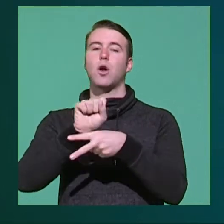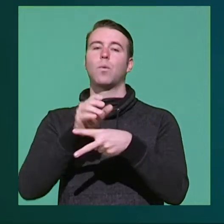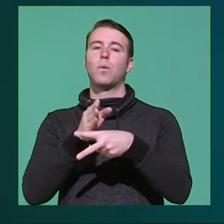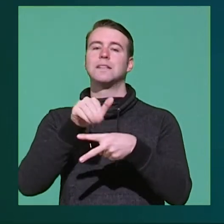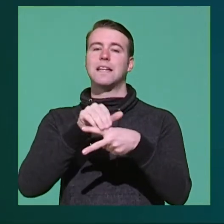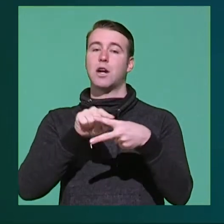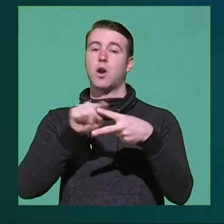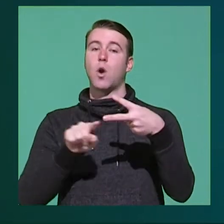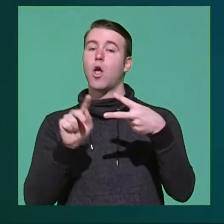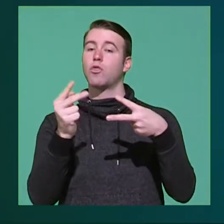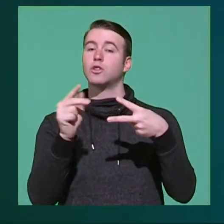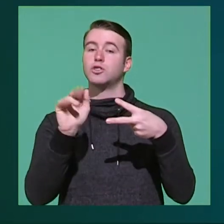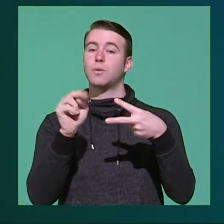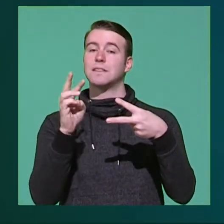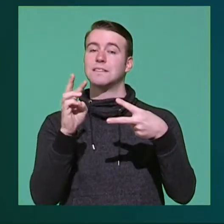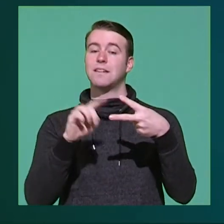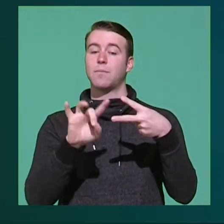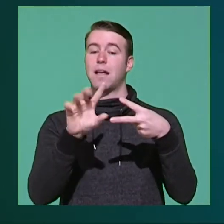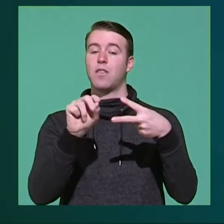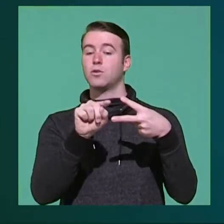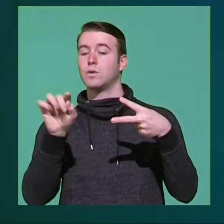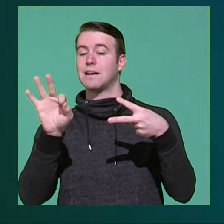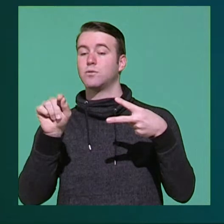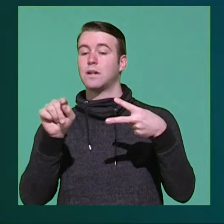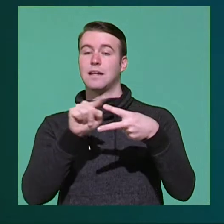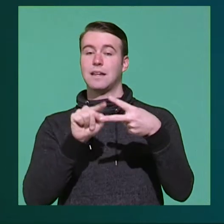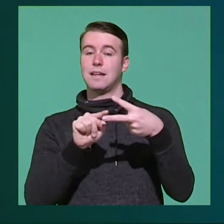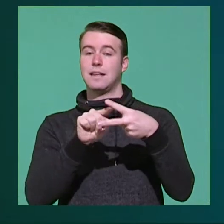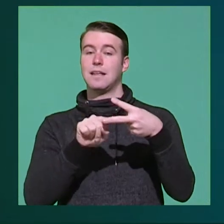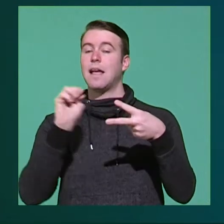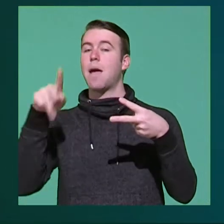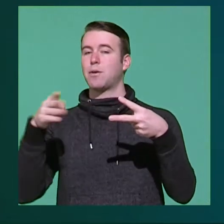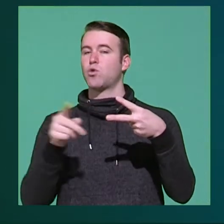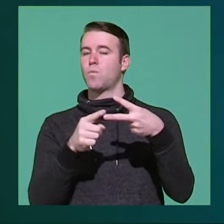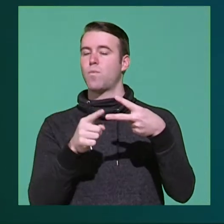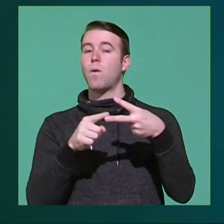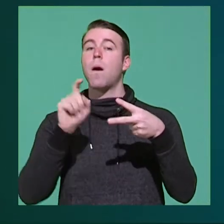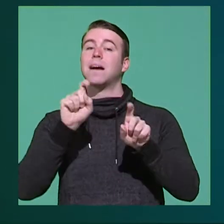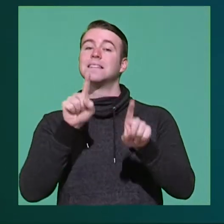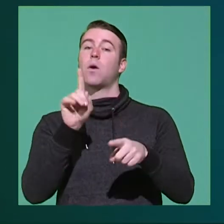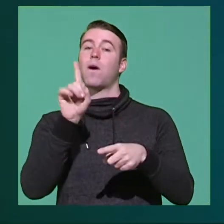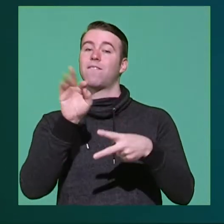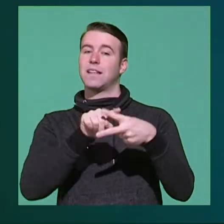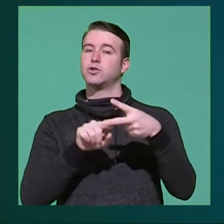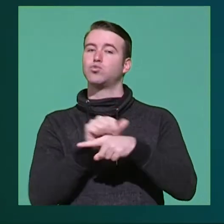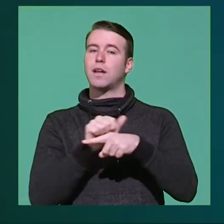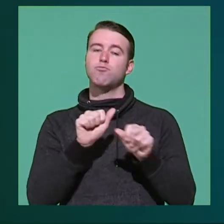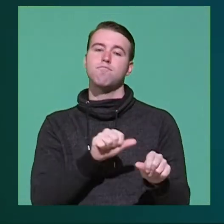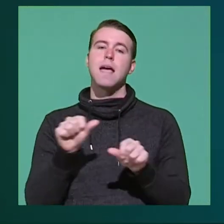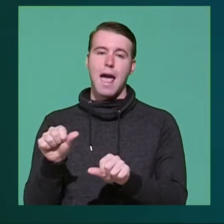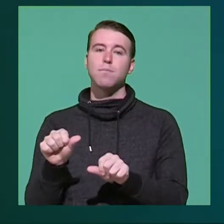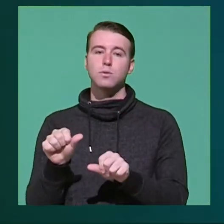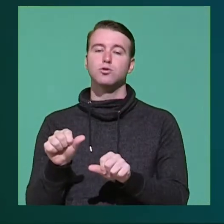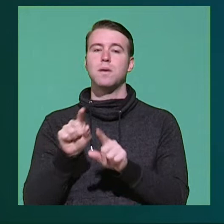or Thursday, January 16th from 8 30 to 9 20 in the MP room. You must attend one of the trainings to be able to